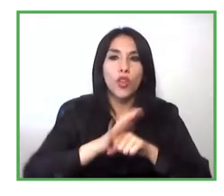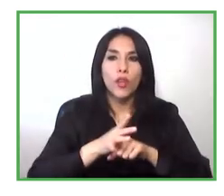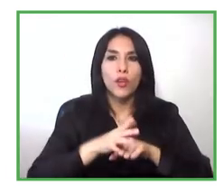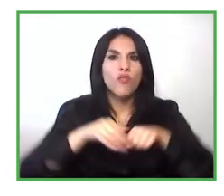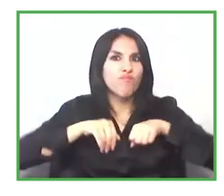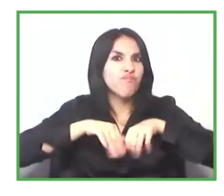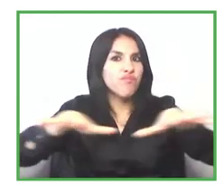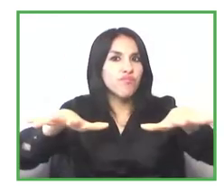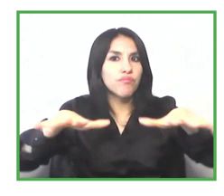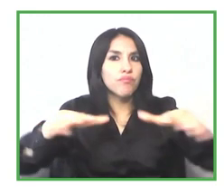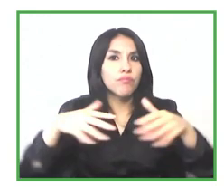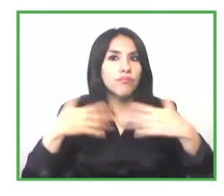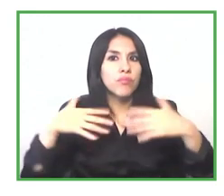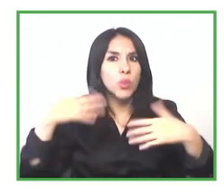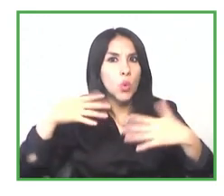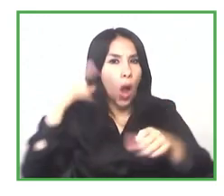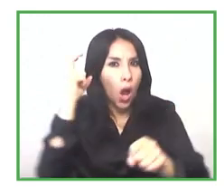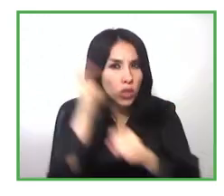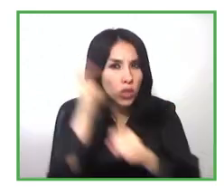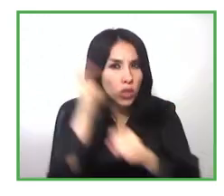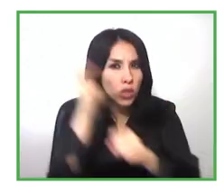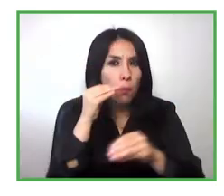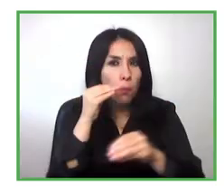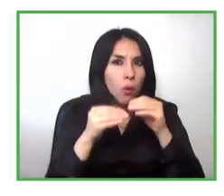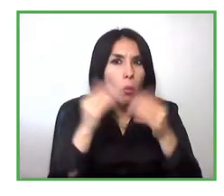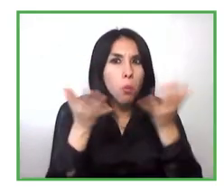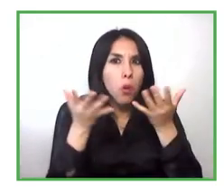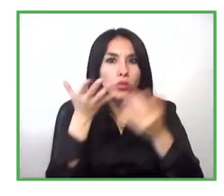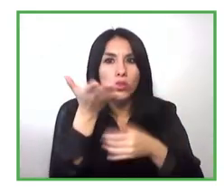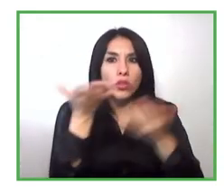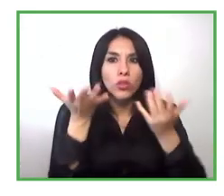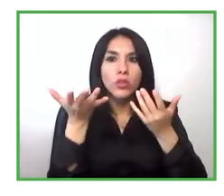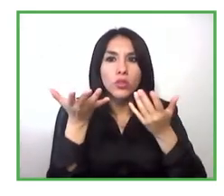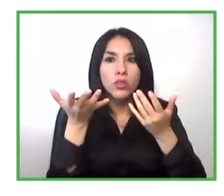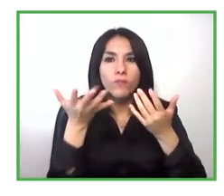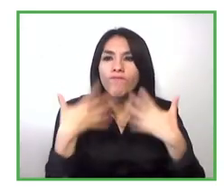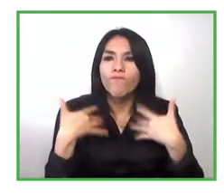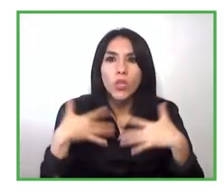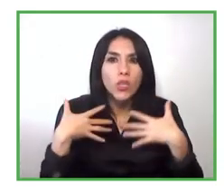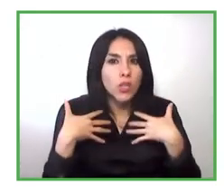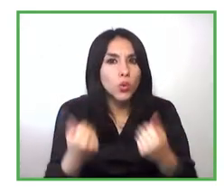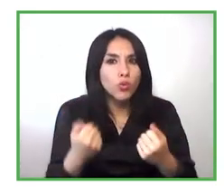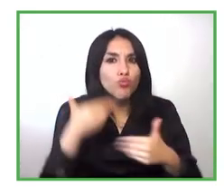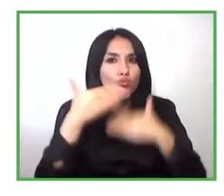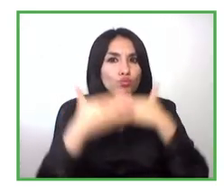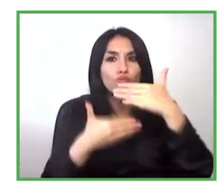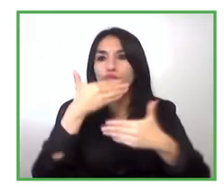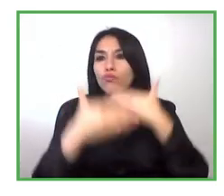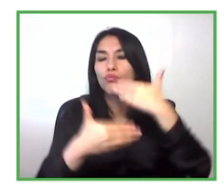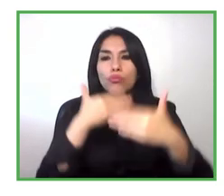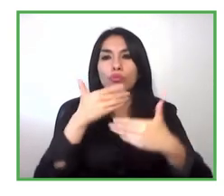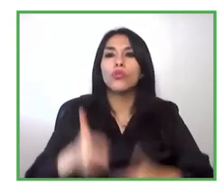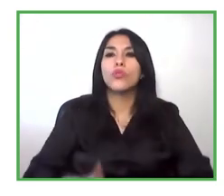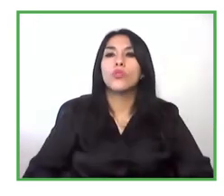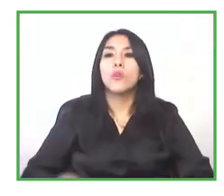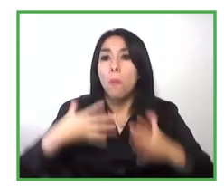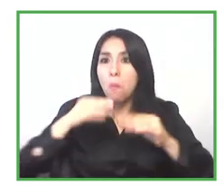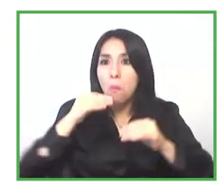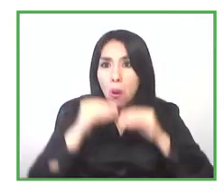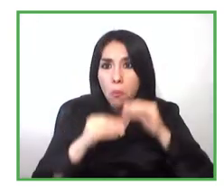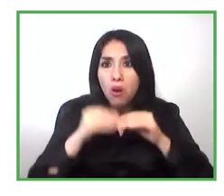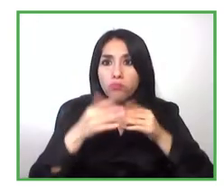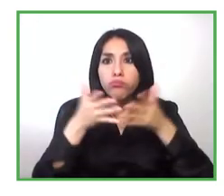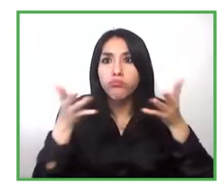have you made have you done to to separate to overcome these difficulties and how have you